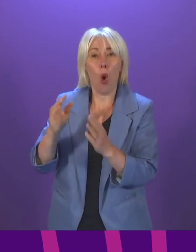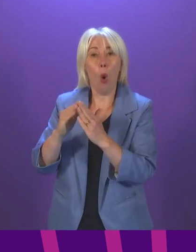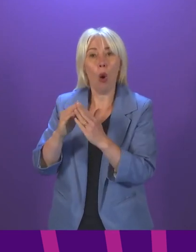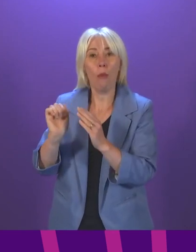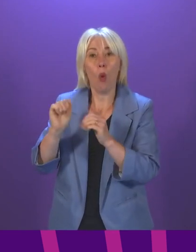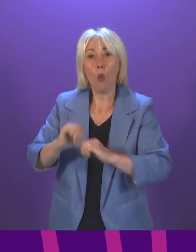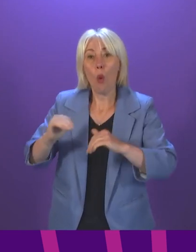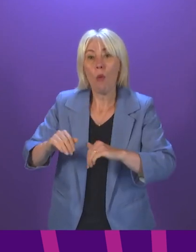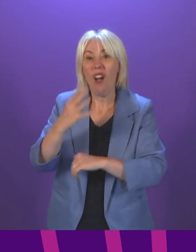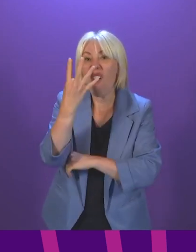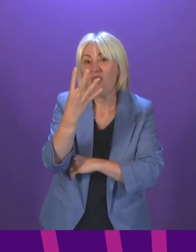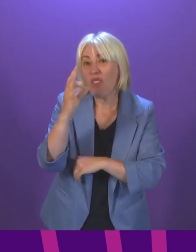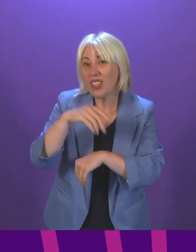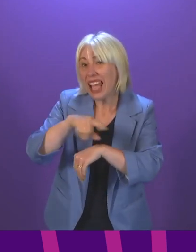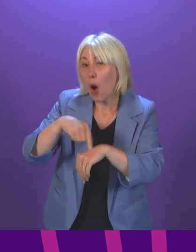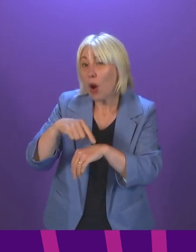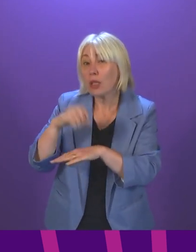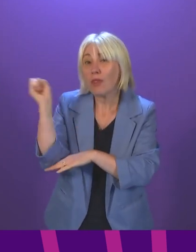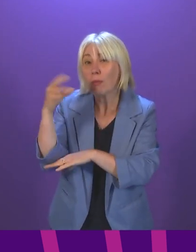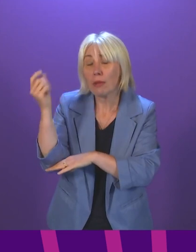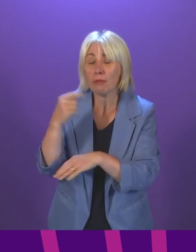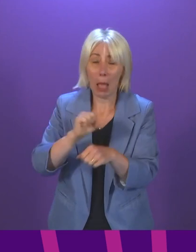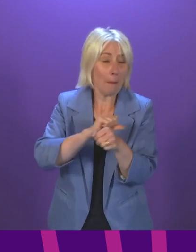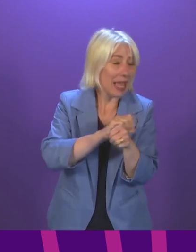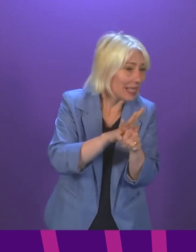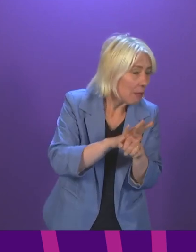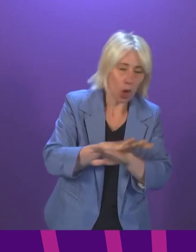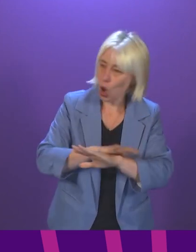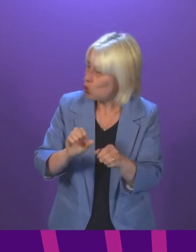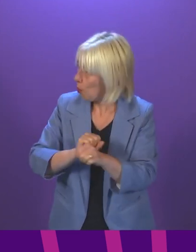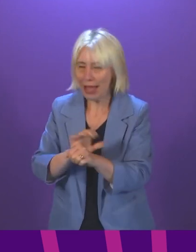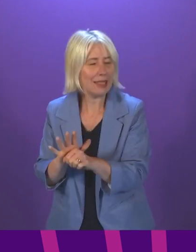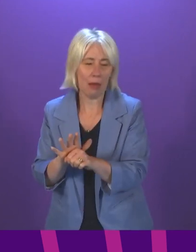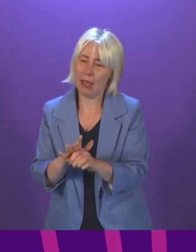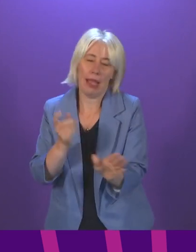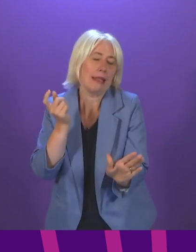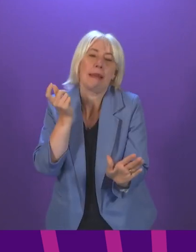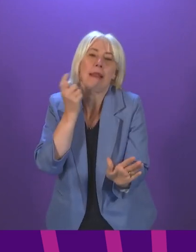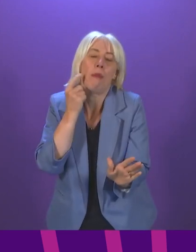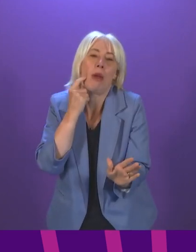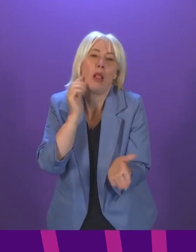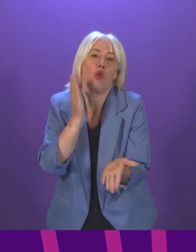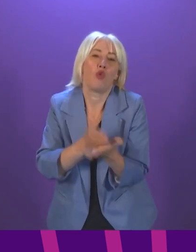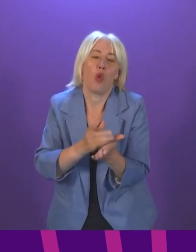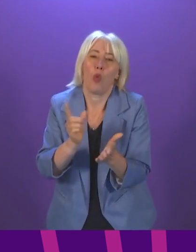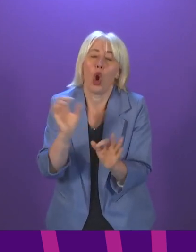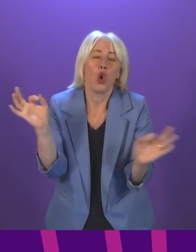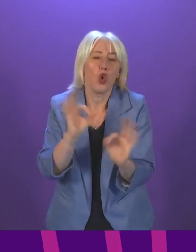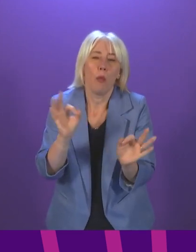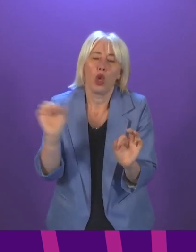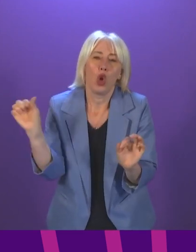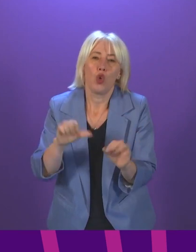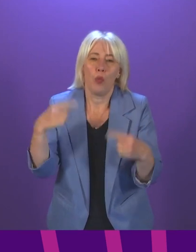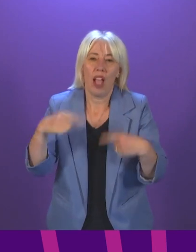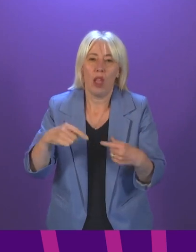for emergency services. Pandemic or no pandemic, there is a simple truth. No one should be left to die